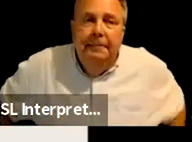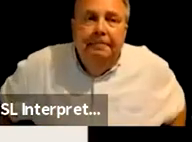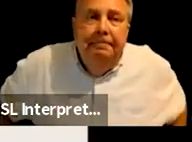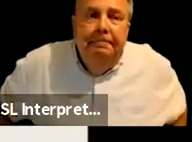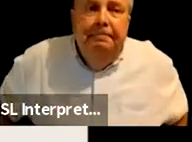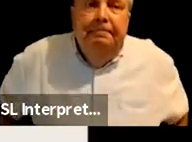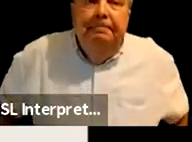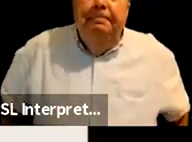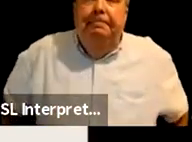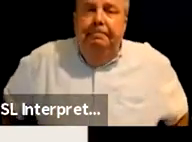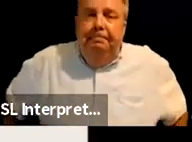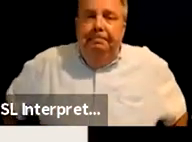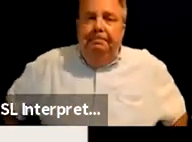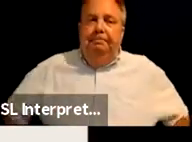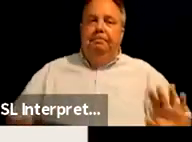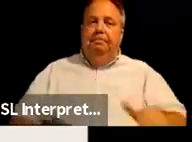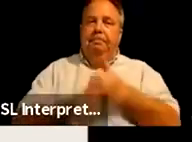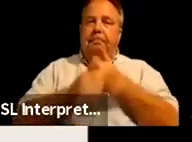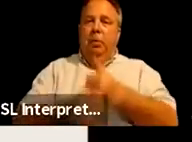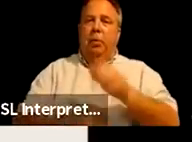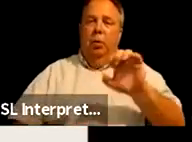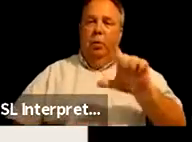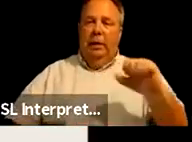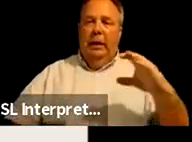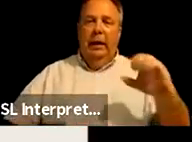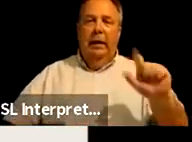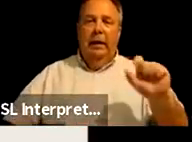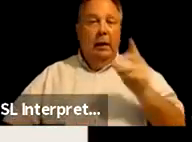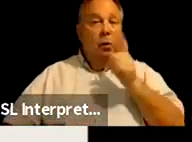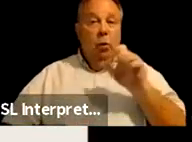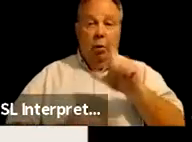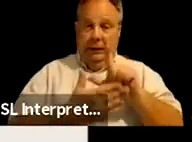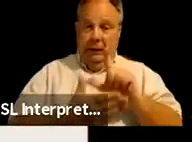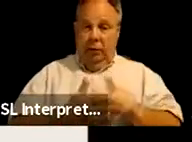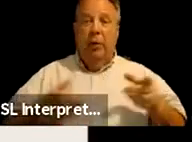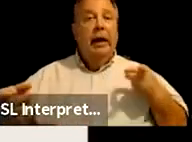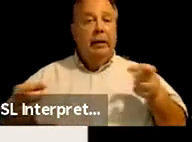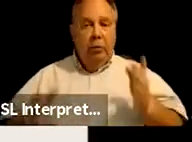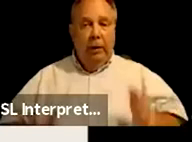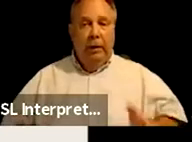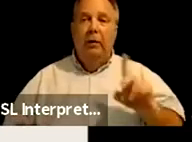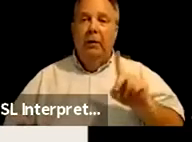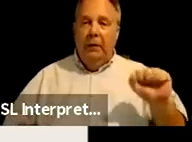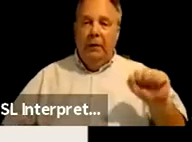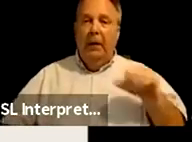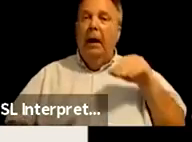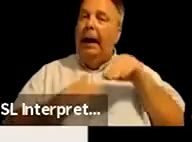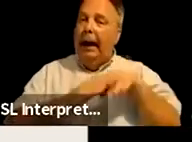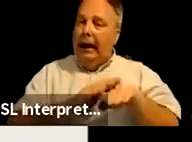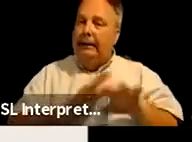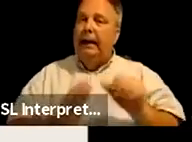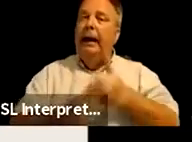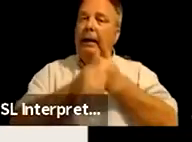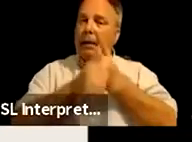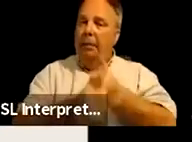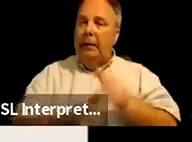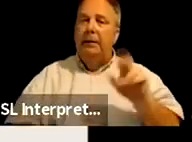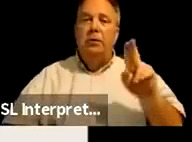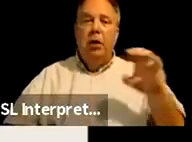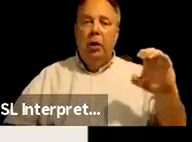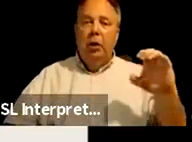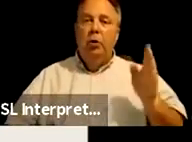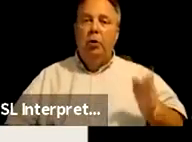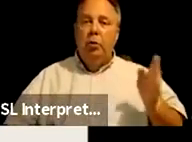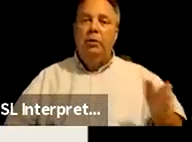So according to Ella Callow is who is an attorney and director of disability access and compliance at UC Berkeley.